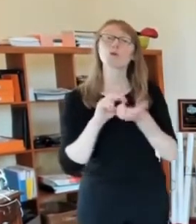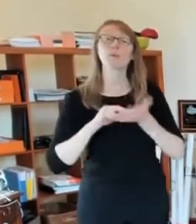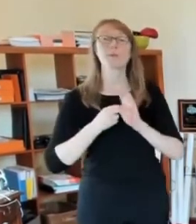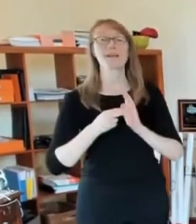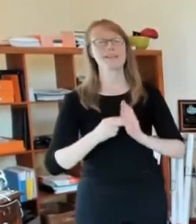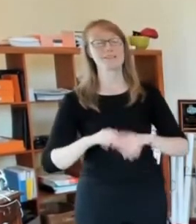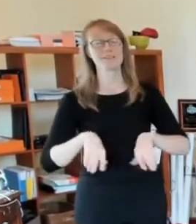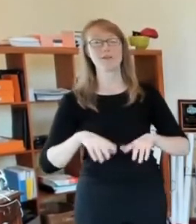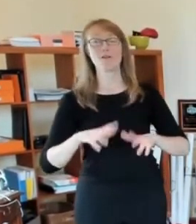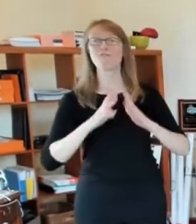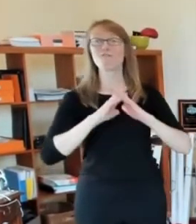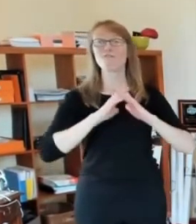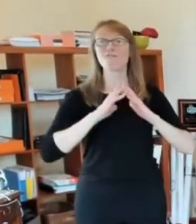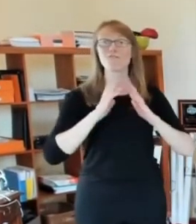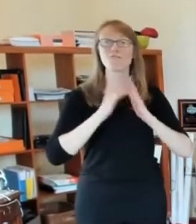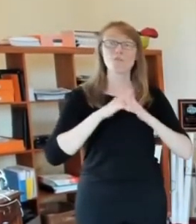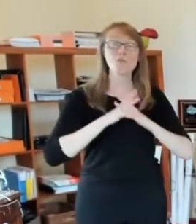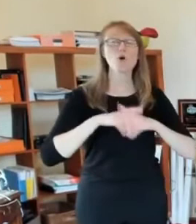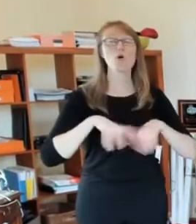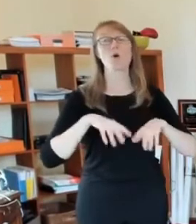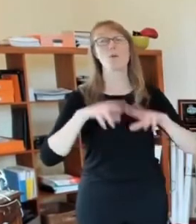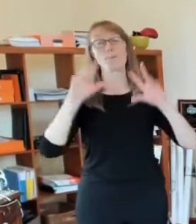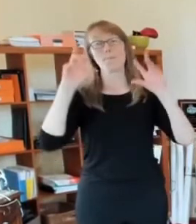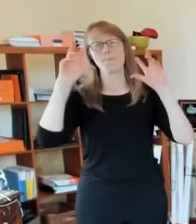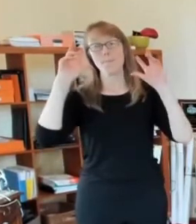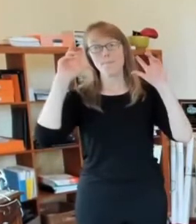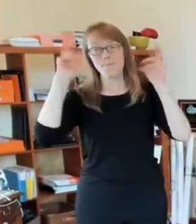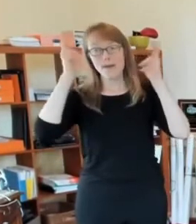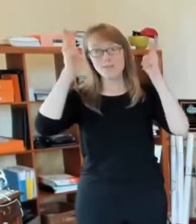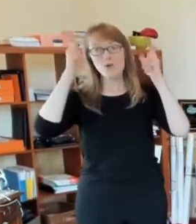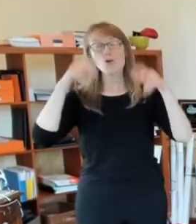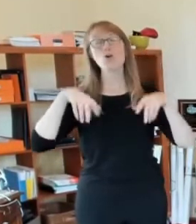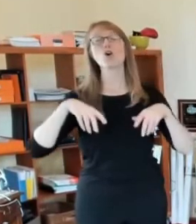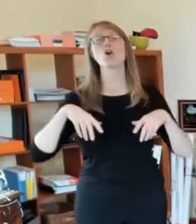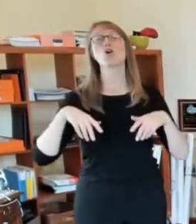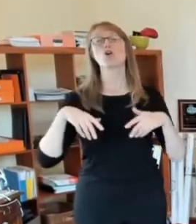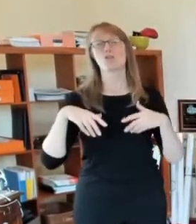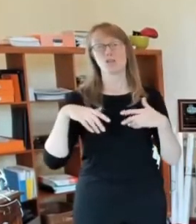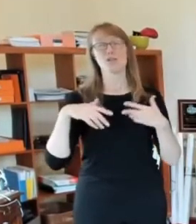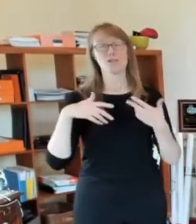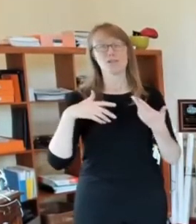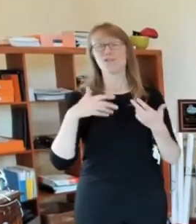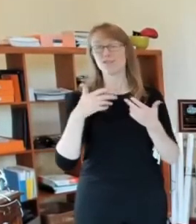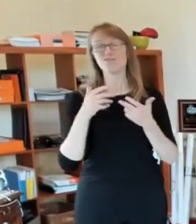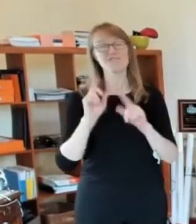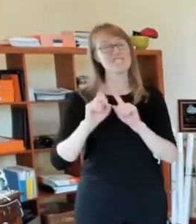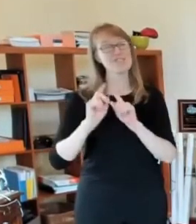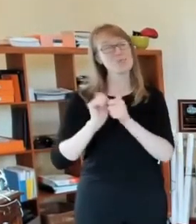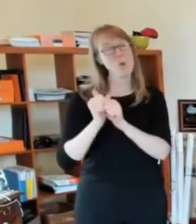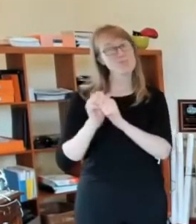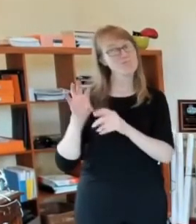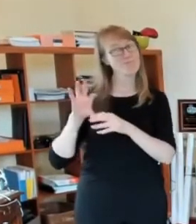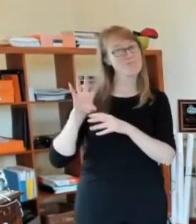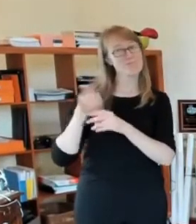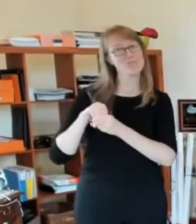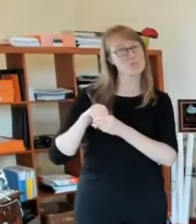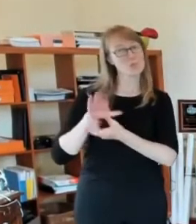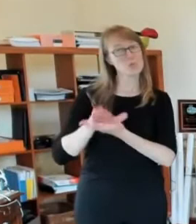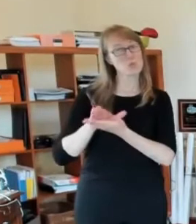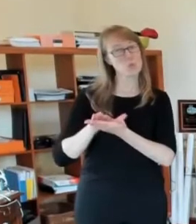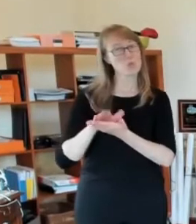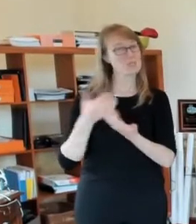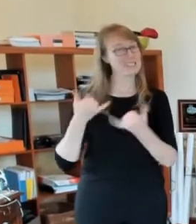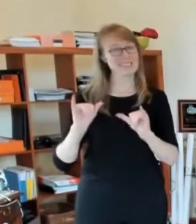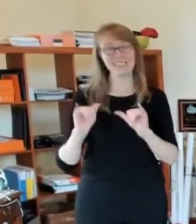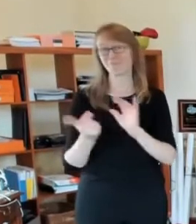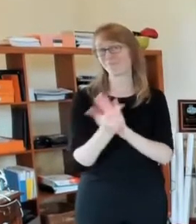basketball team that is maybe connected with school or some other tournament or league is is still not allowed in the